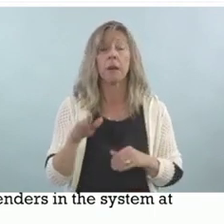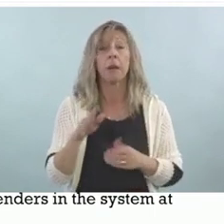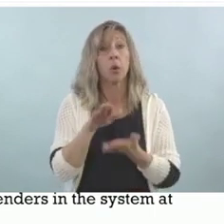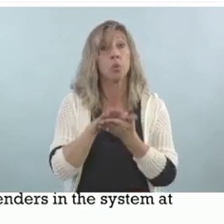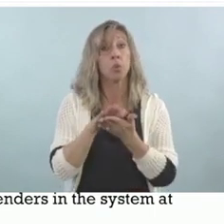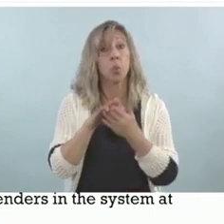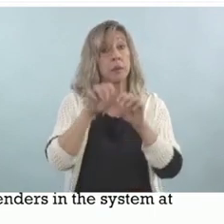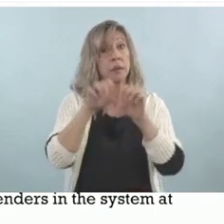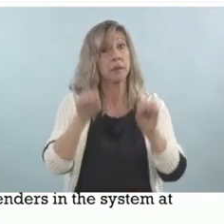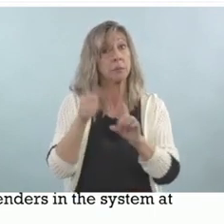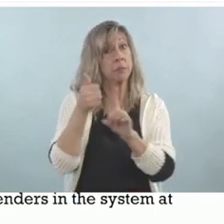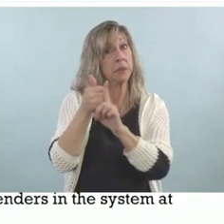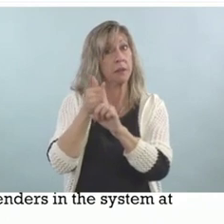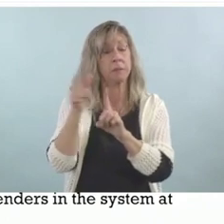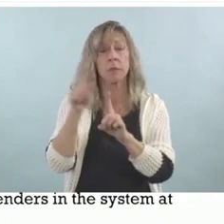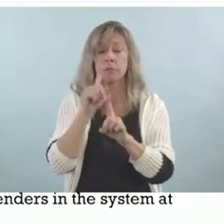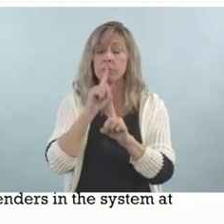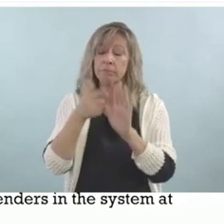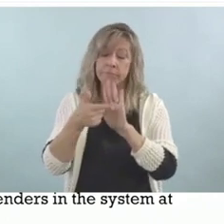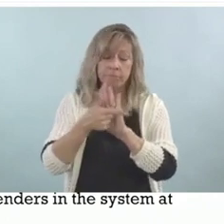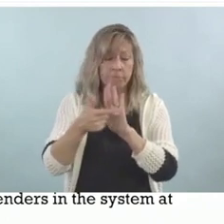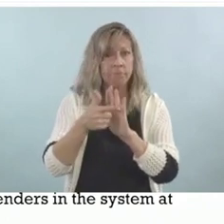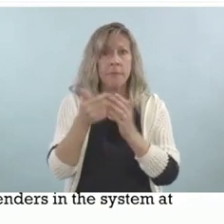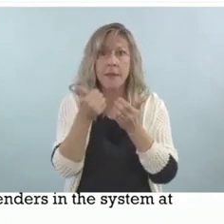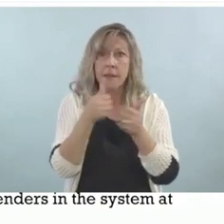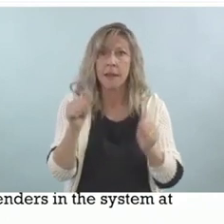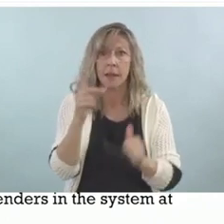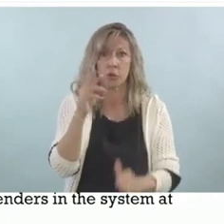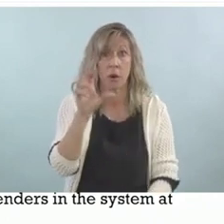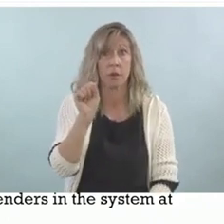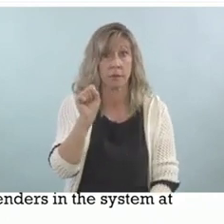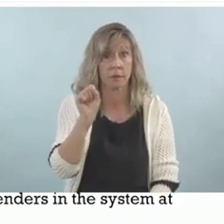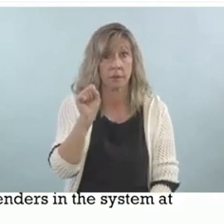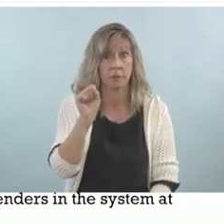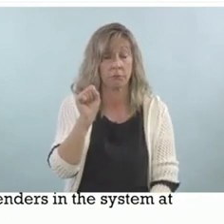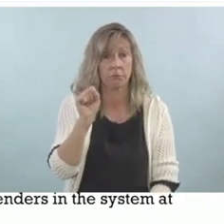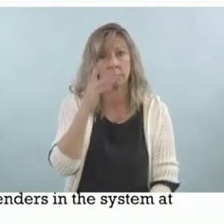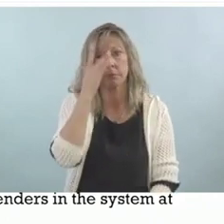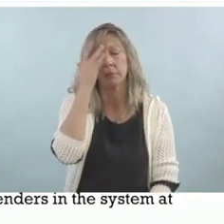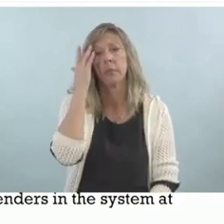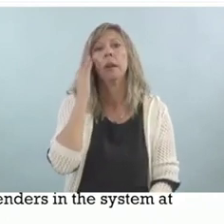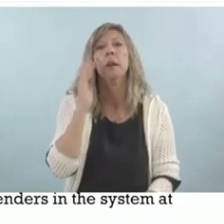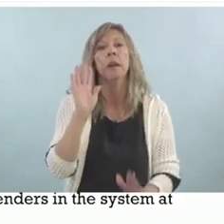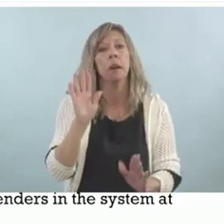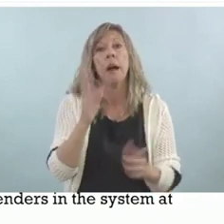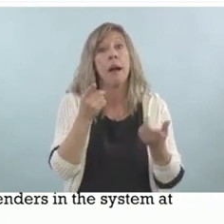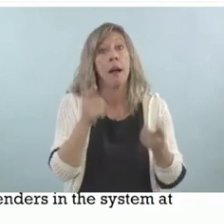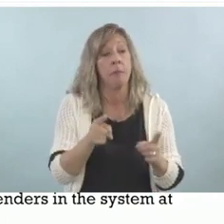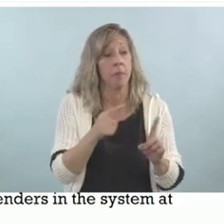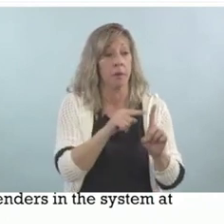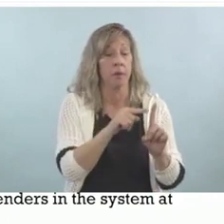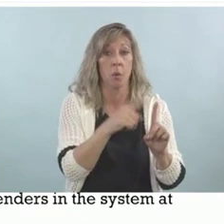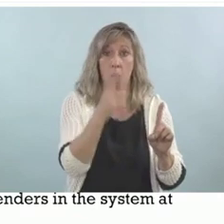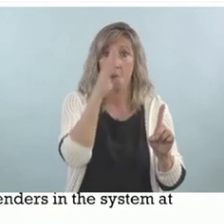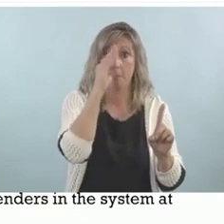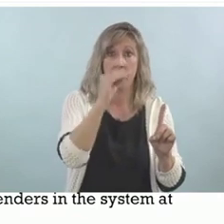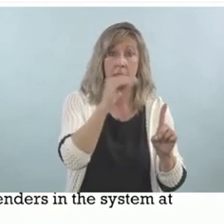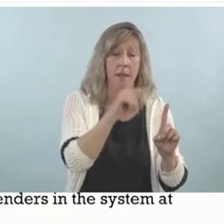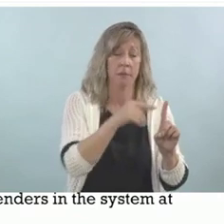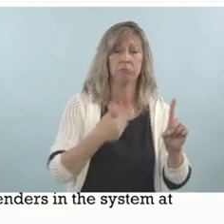drugs. So a young man took some ADHD